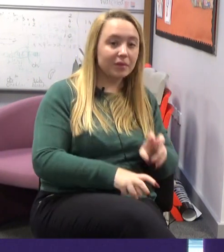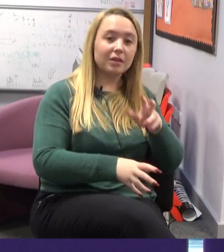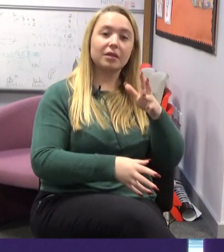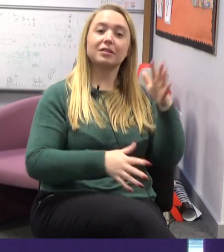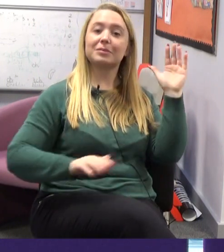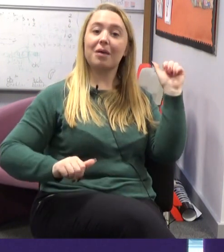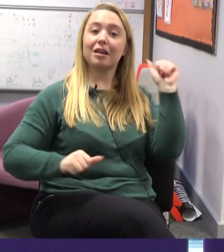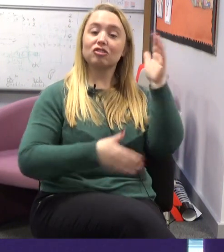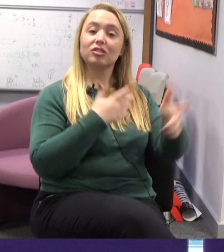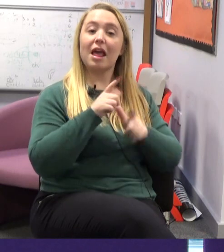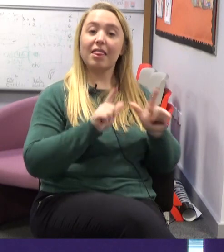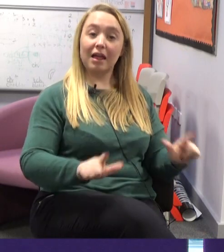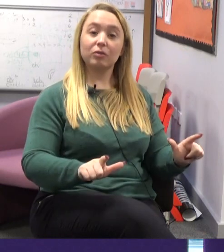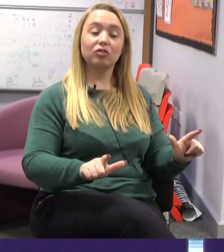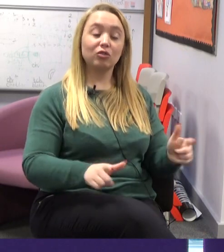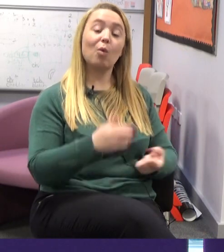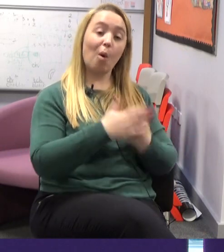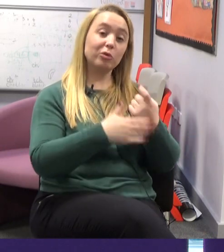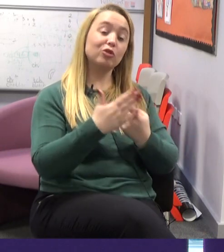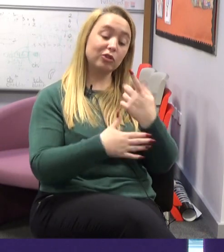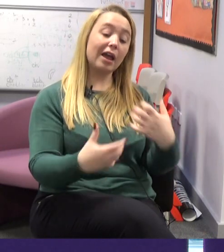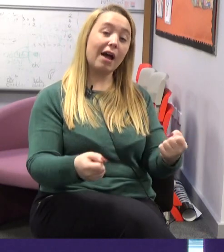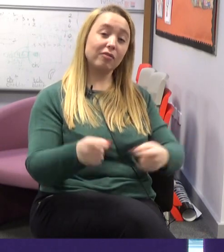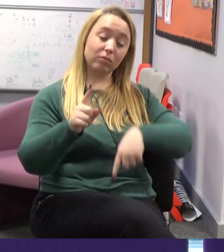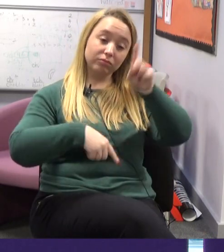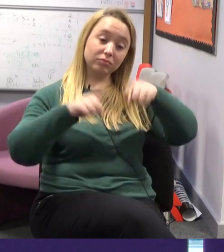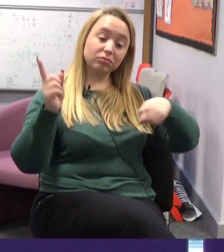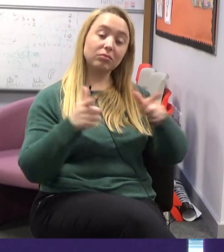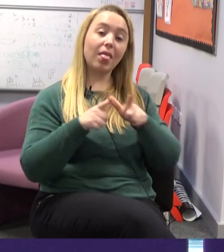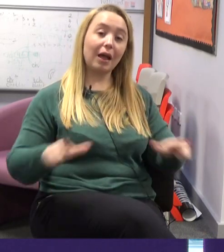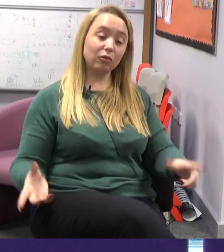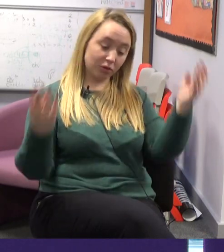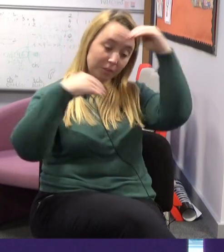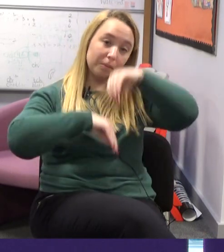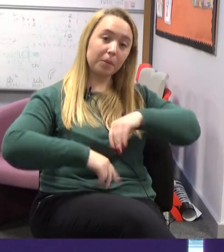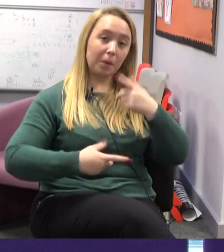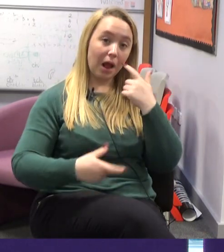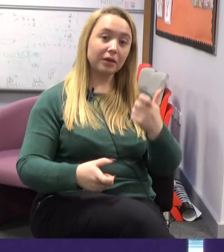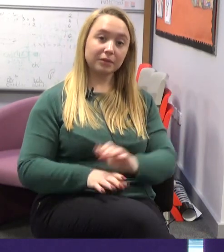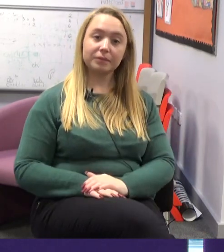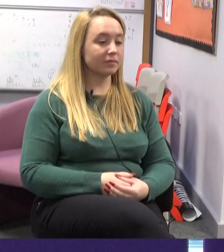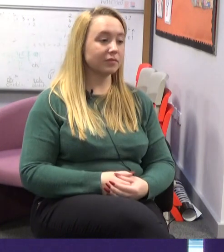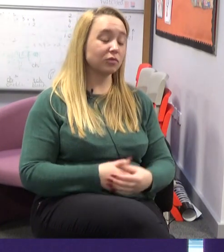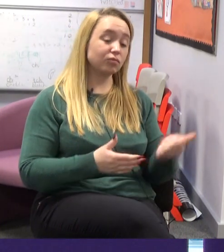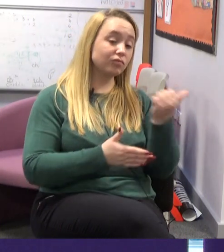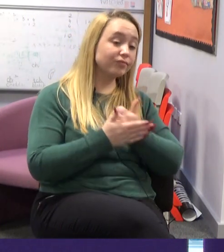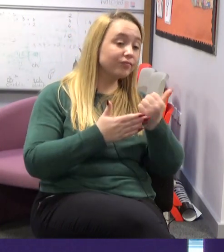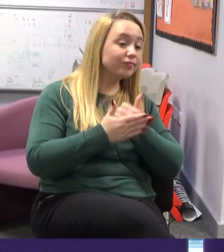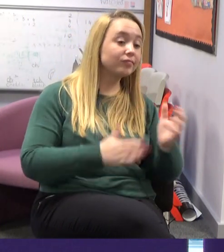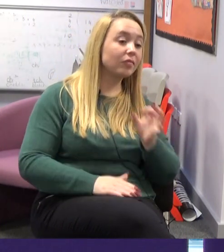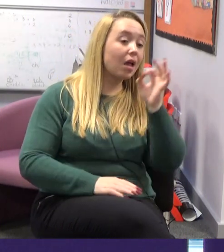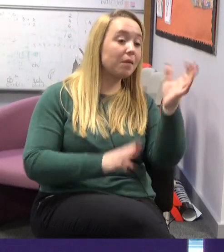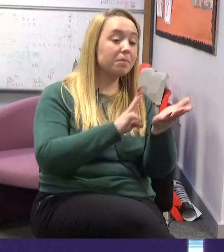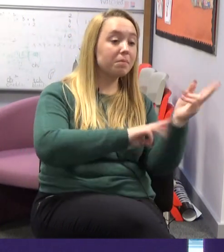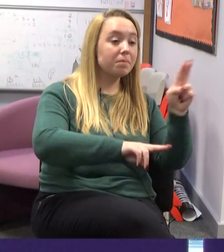doing Spanish sign language. So yeah, they all get an opportunity to learn several languages. They are